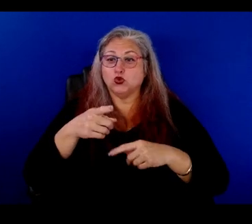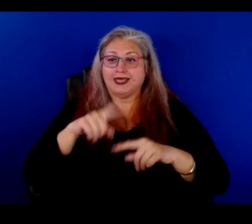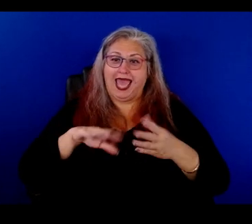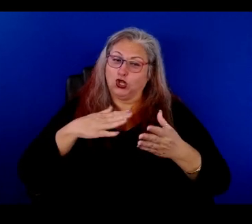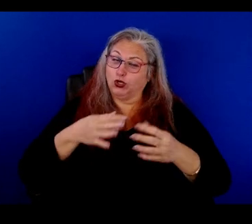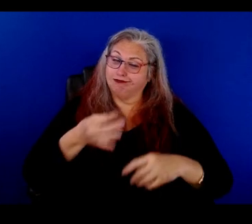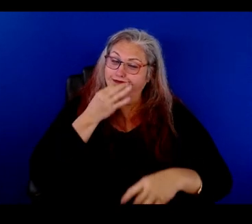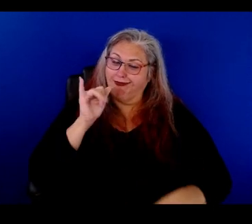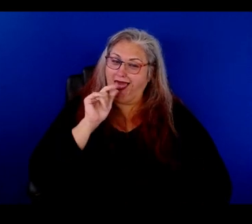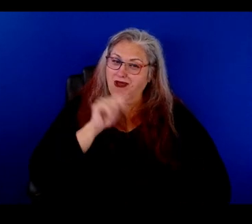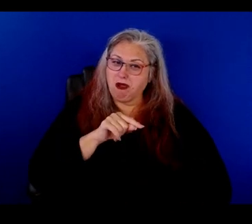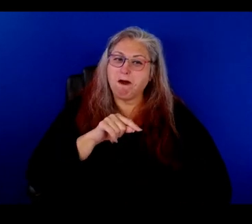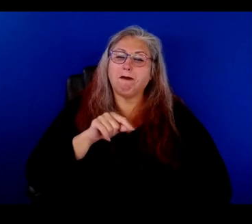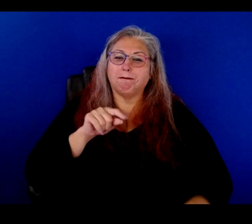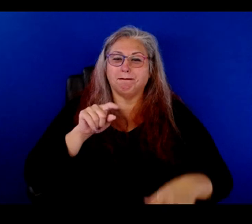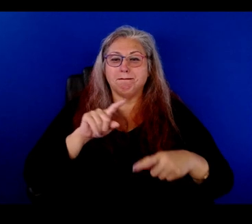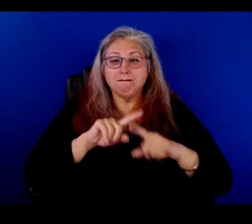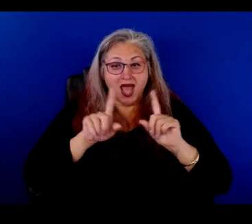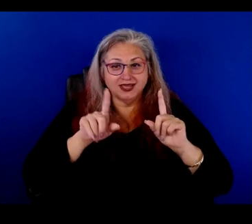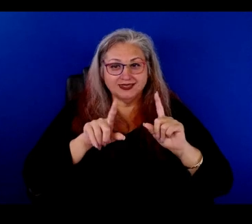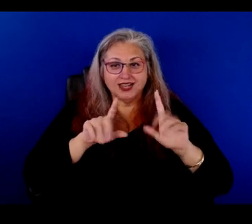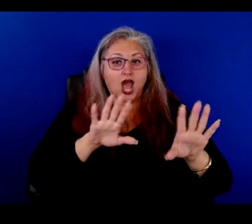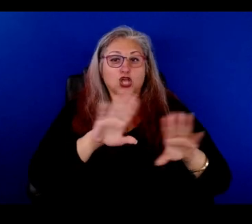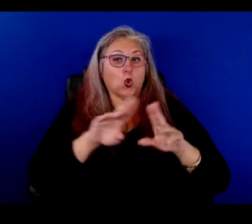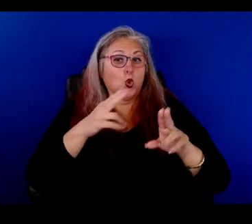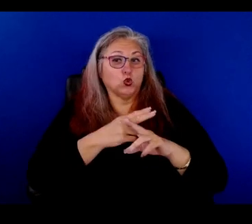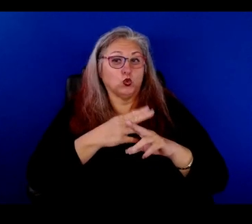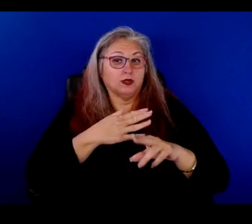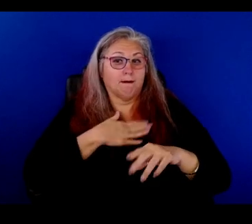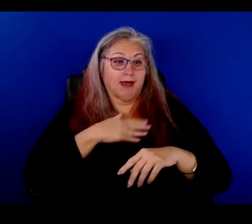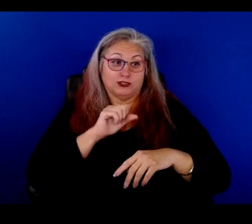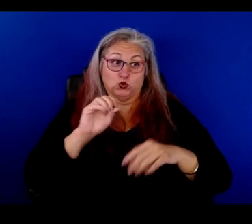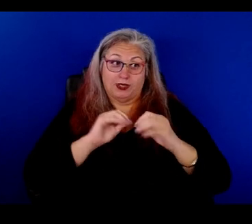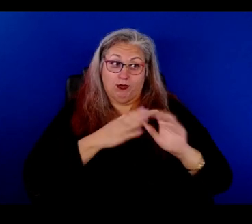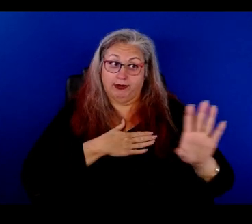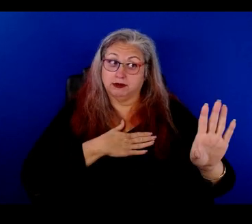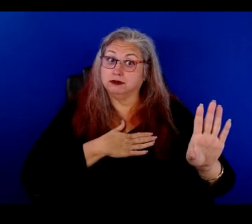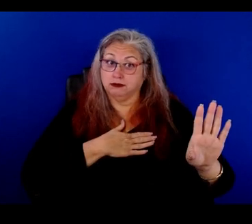cook as good as she does, but. Yeah. Just don't use my social security number, please.